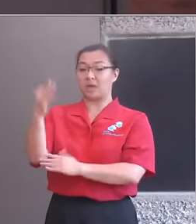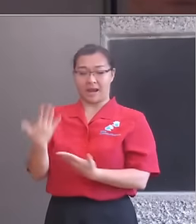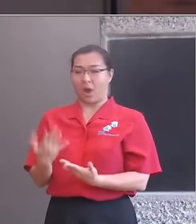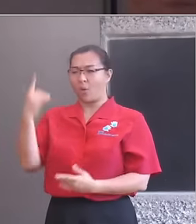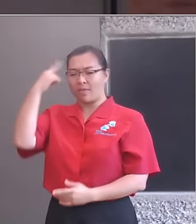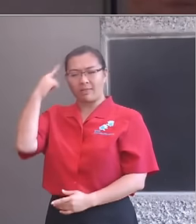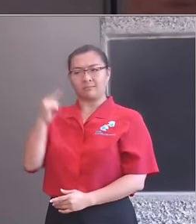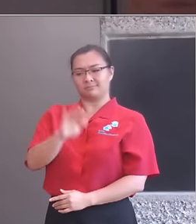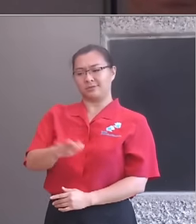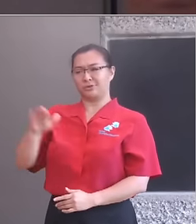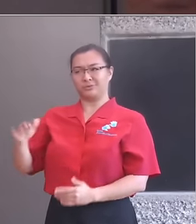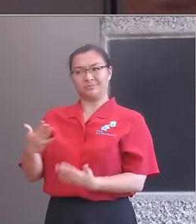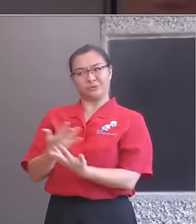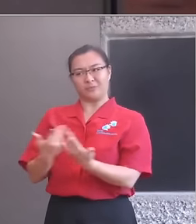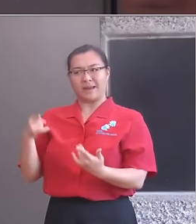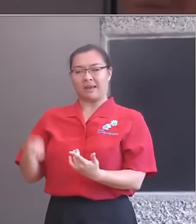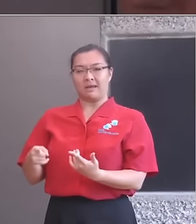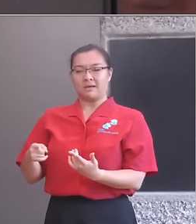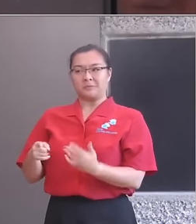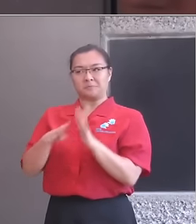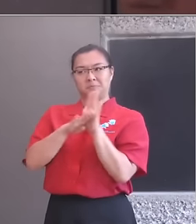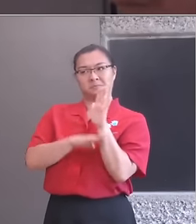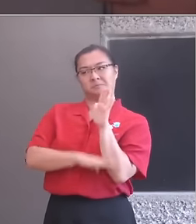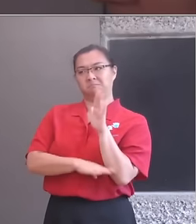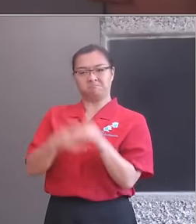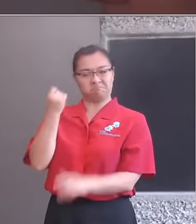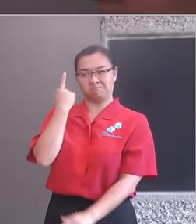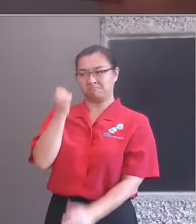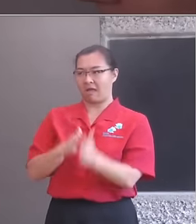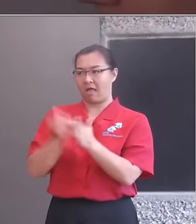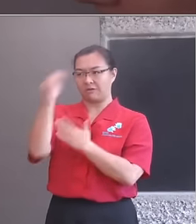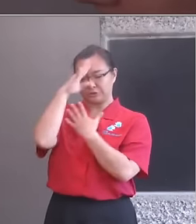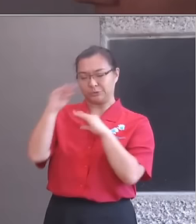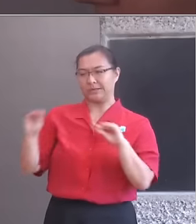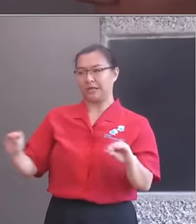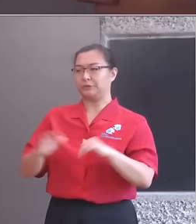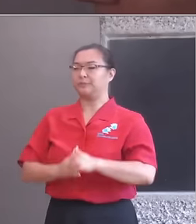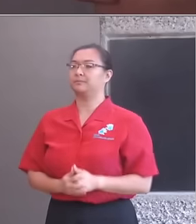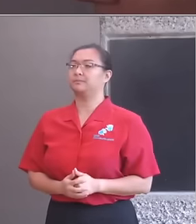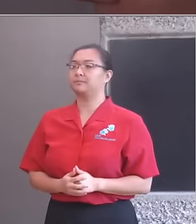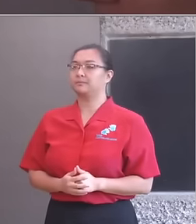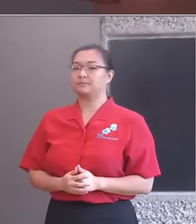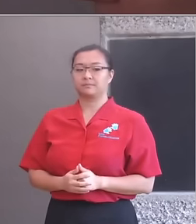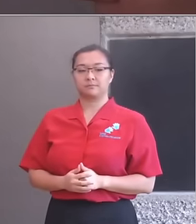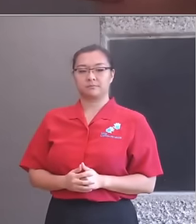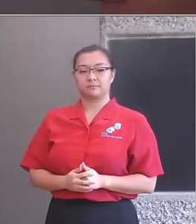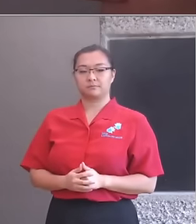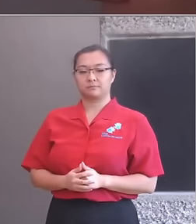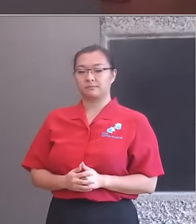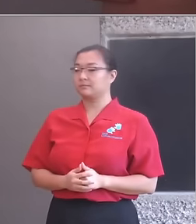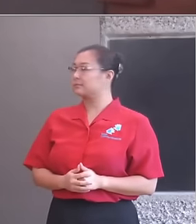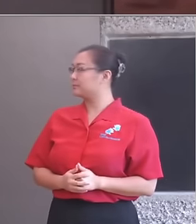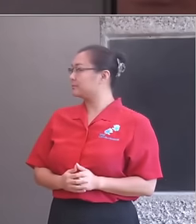are being left behind. So what's so important about cultural education that it demands that we give this focus